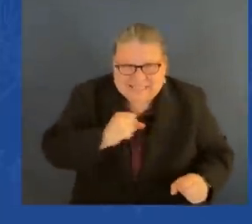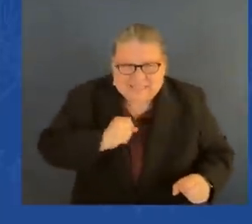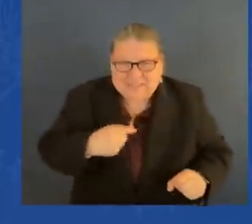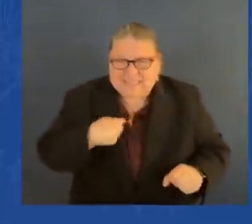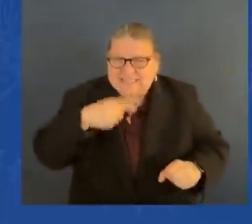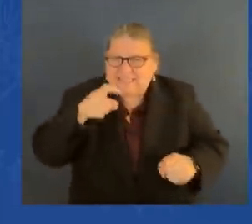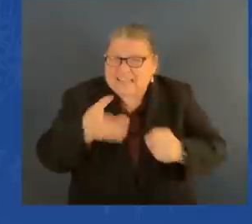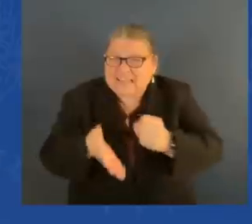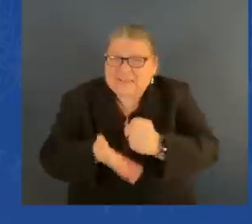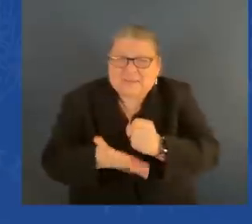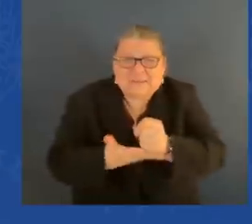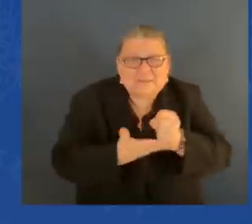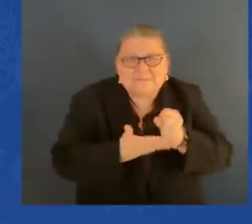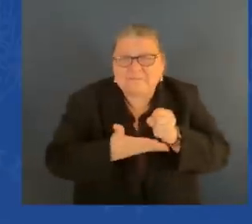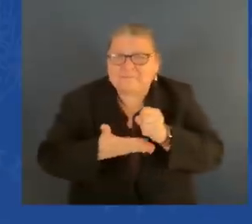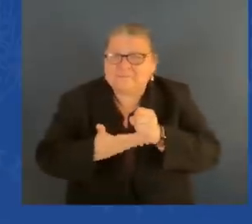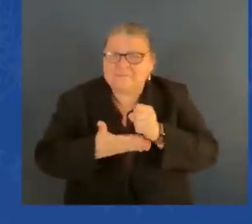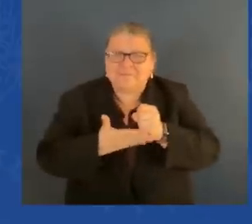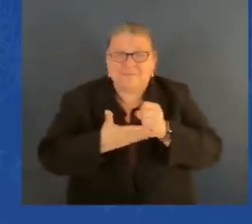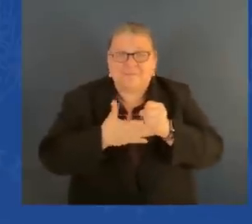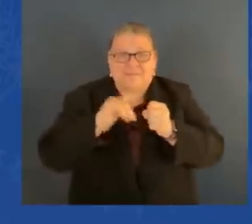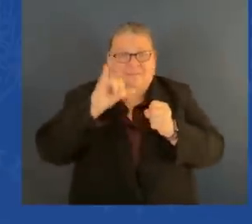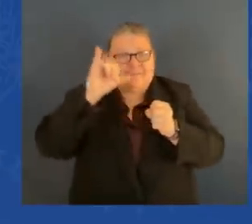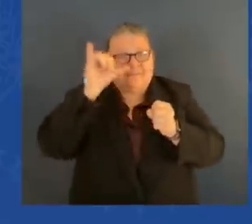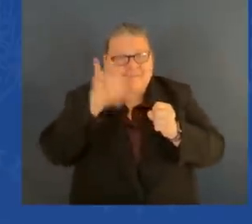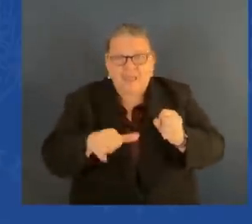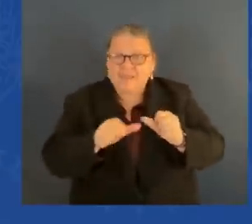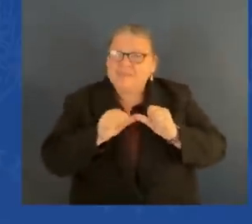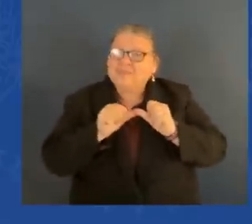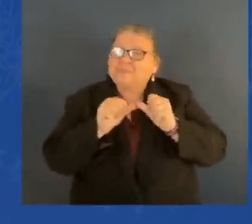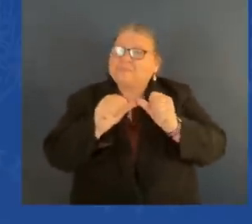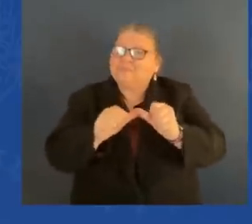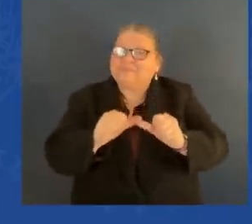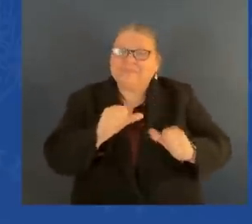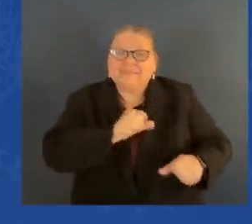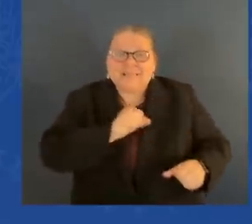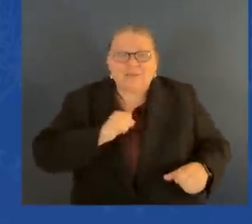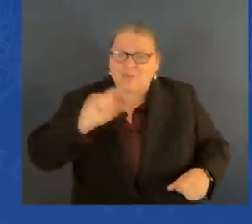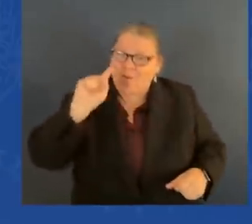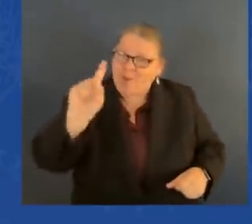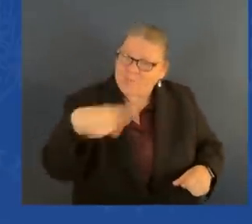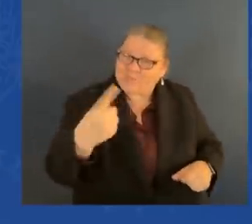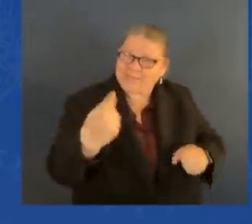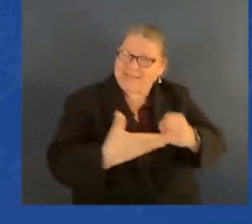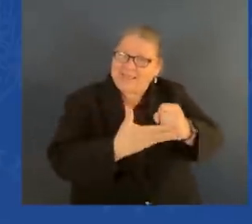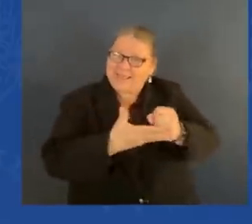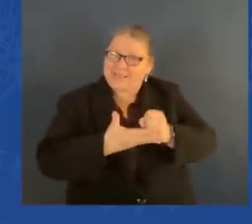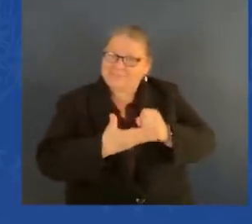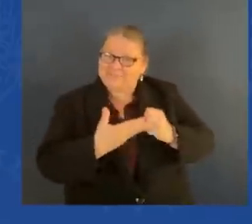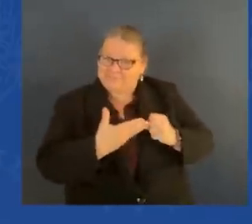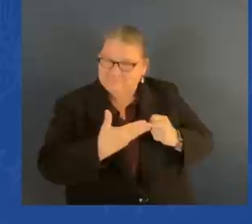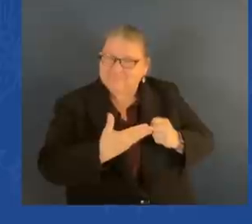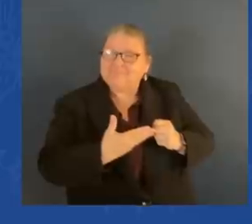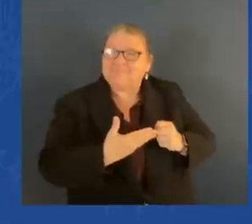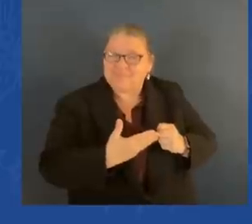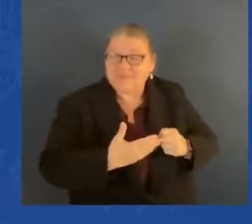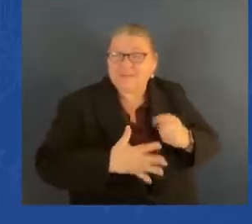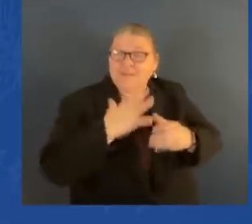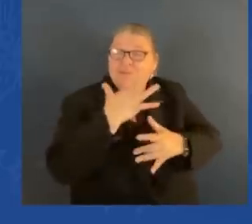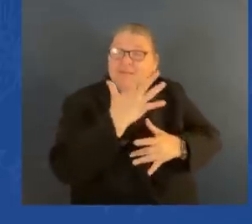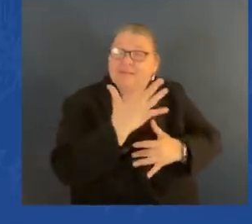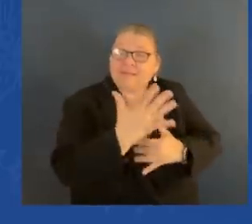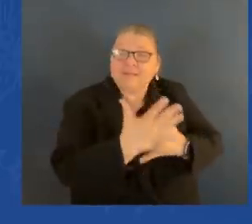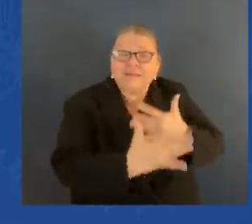as well. In 2008, and Fritz and I had become close friends, and I had sought his counsel many